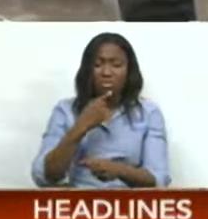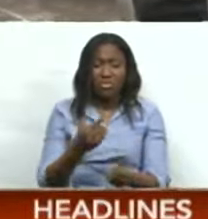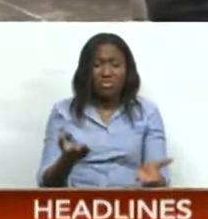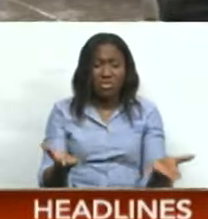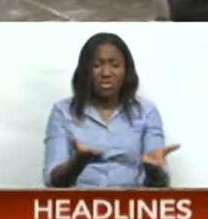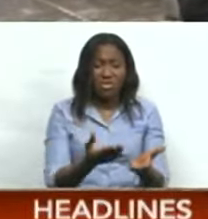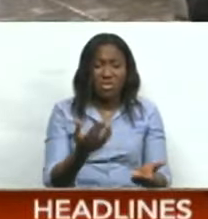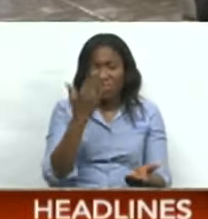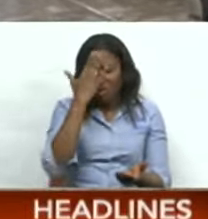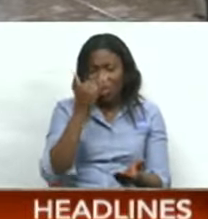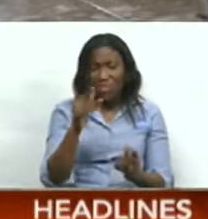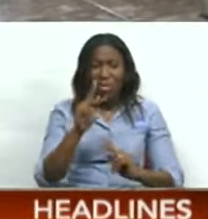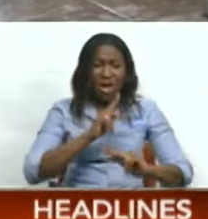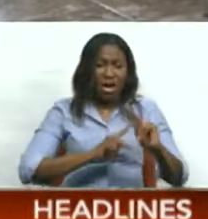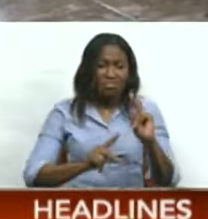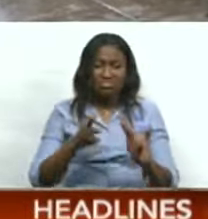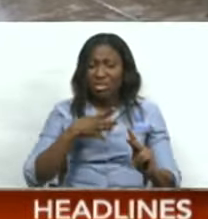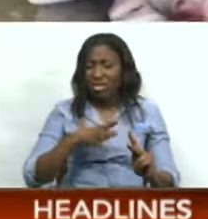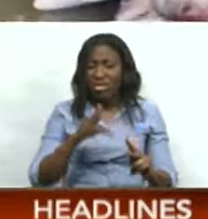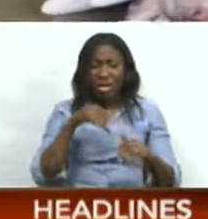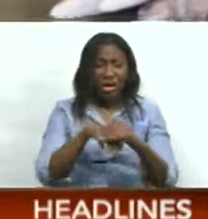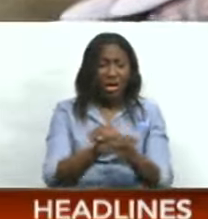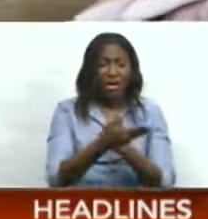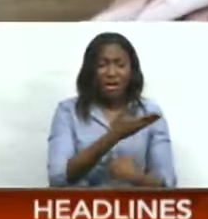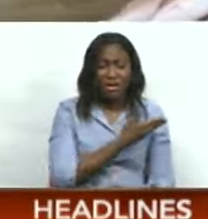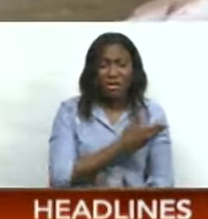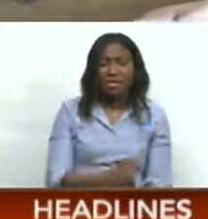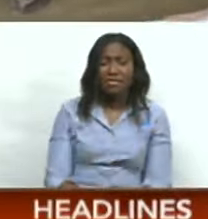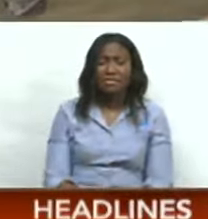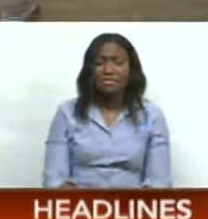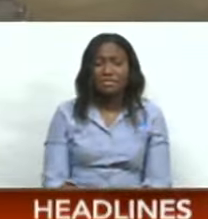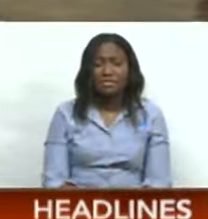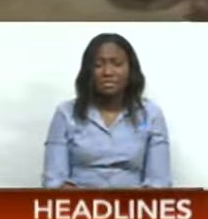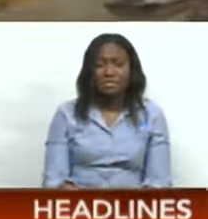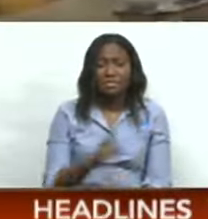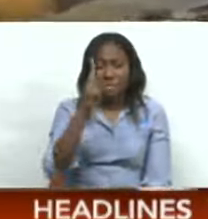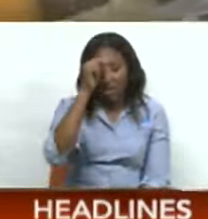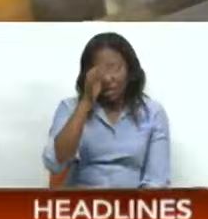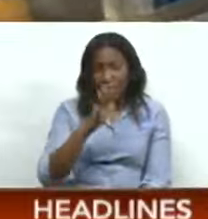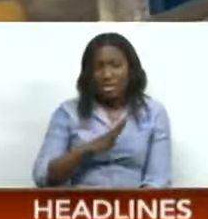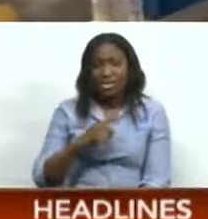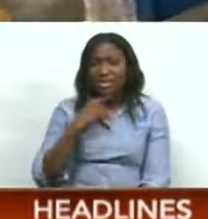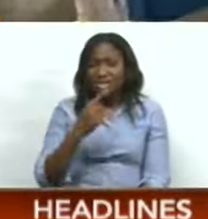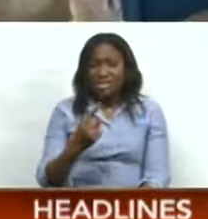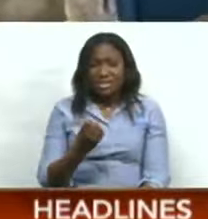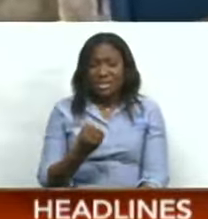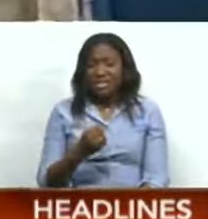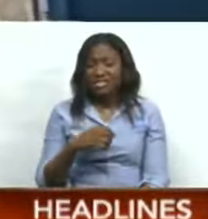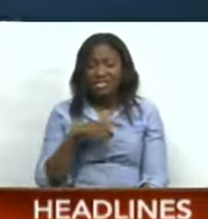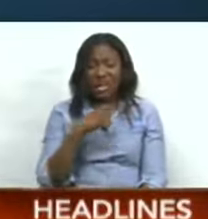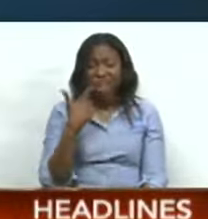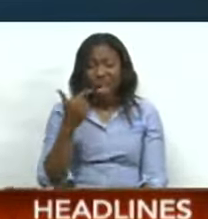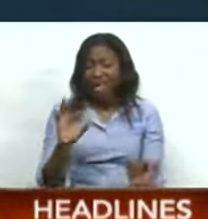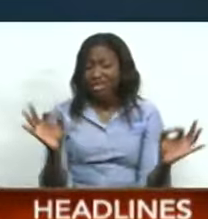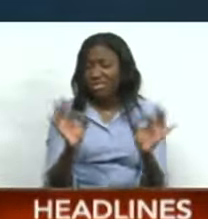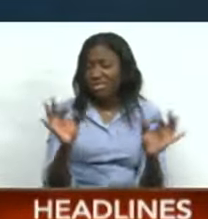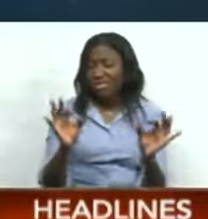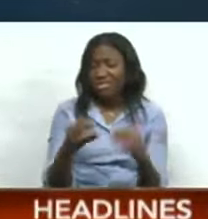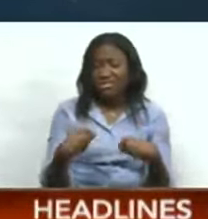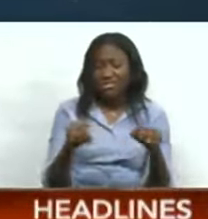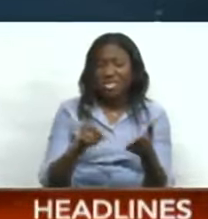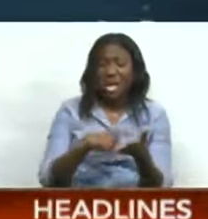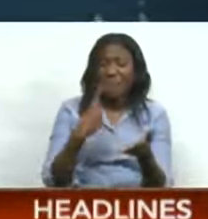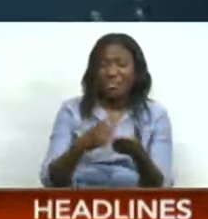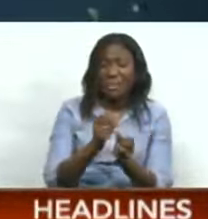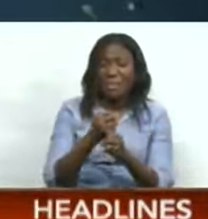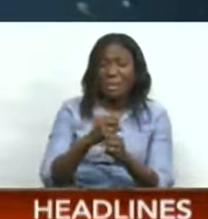repel vendors and customers alike. Jacob Mohammed describes sales as dead, saying he sometimes makes less